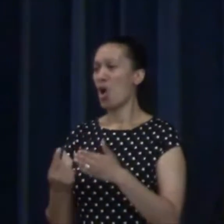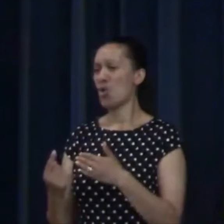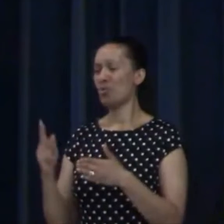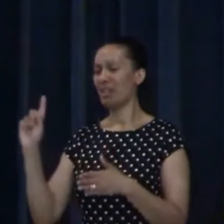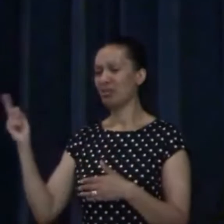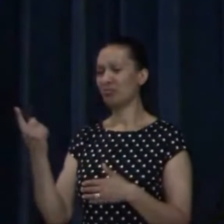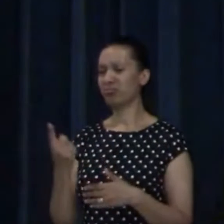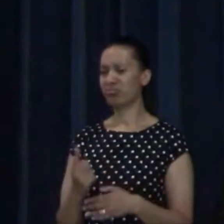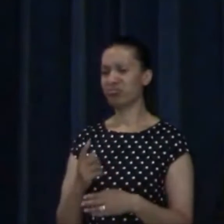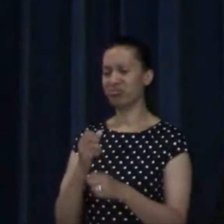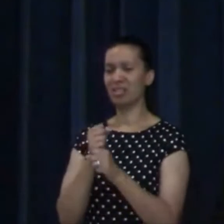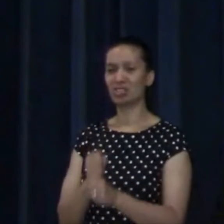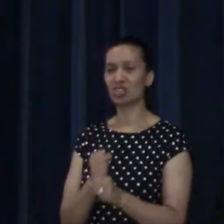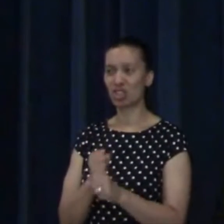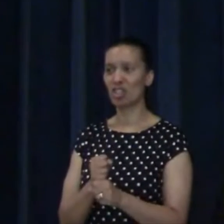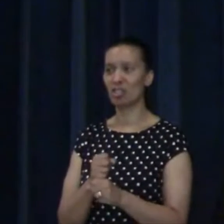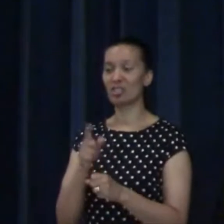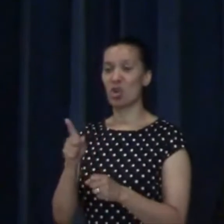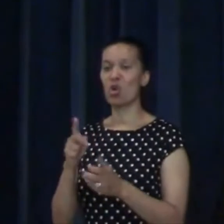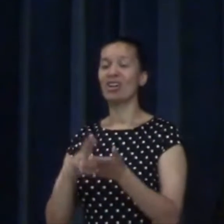than going to Nigel's life group.